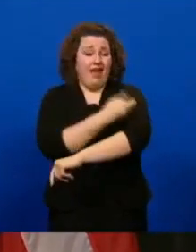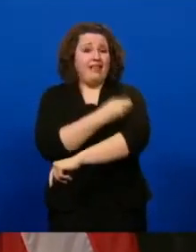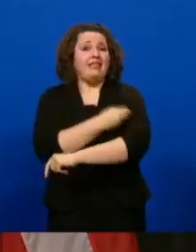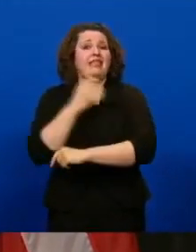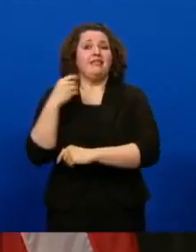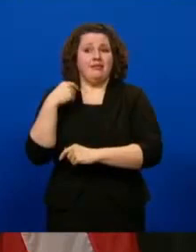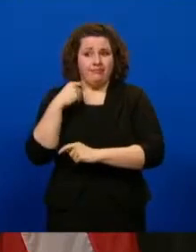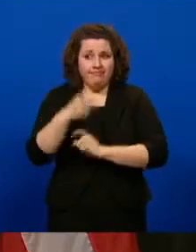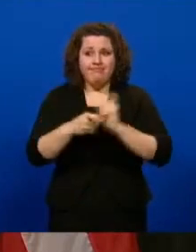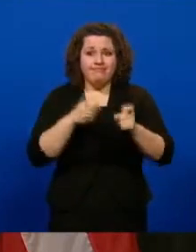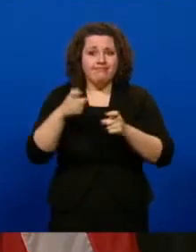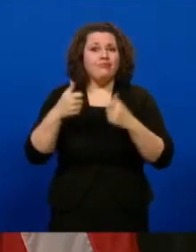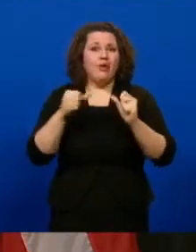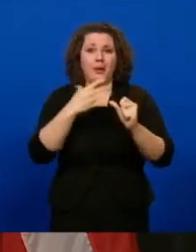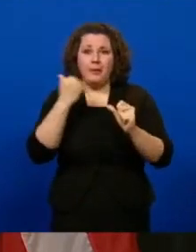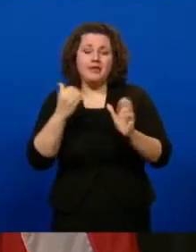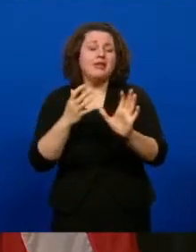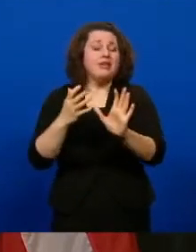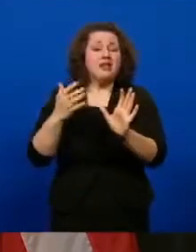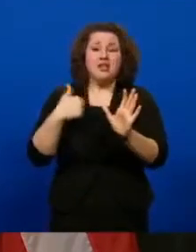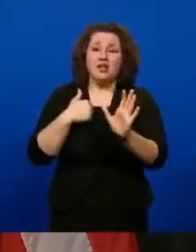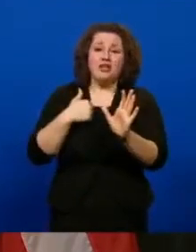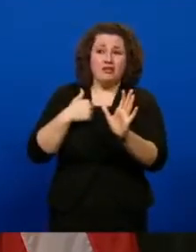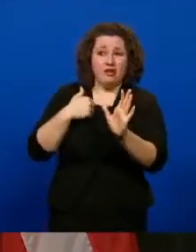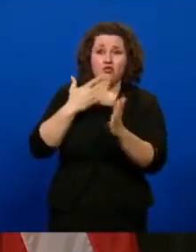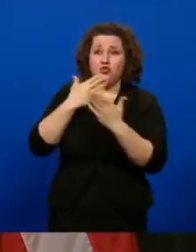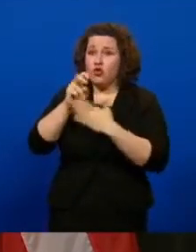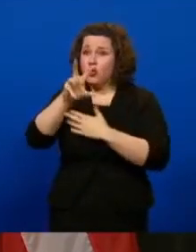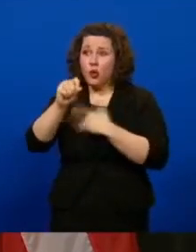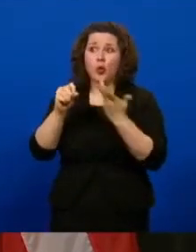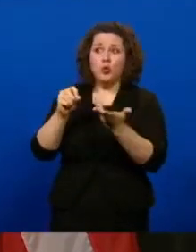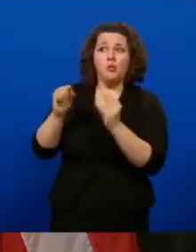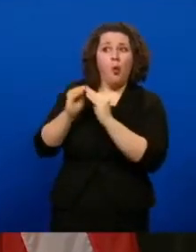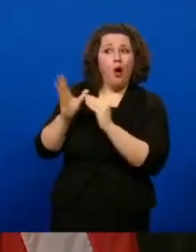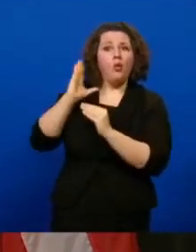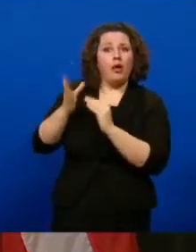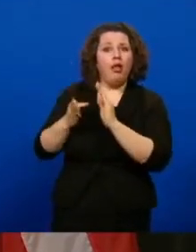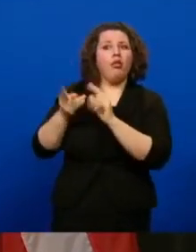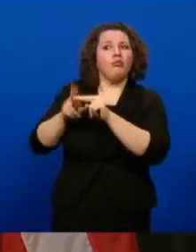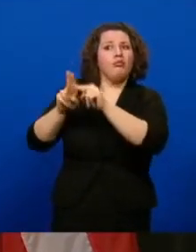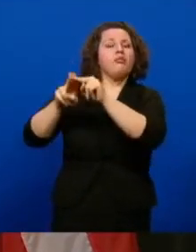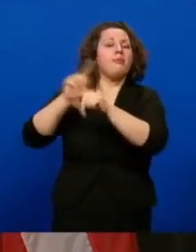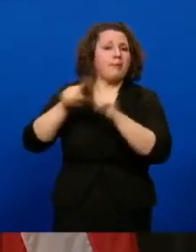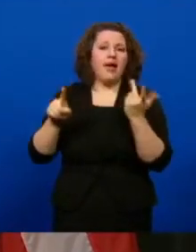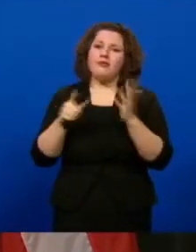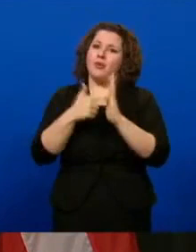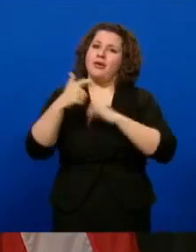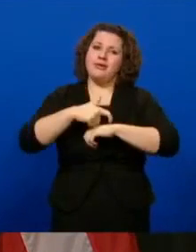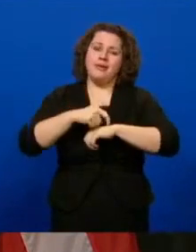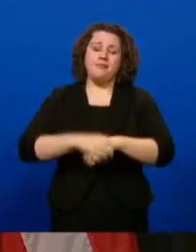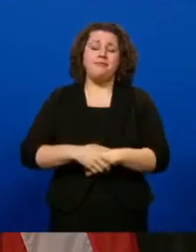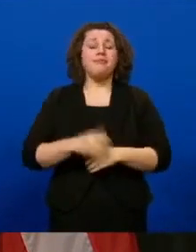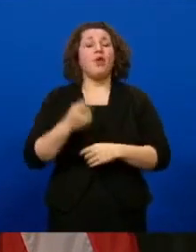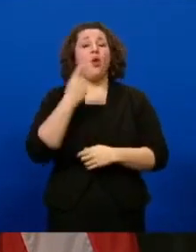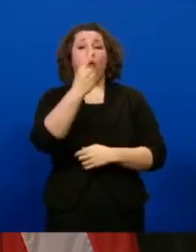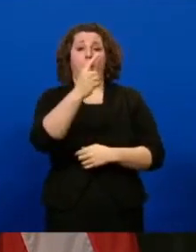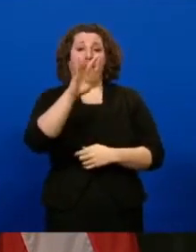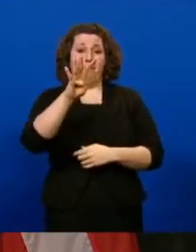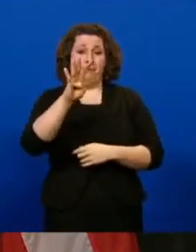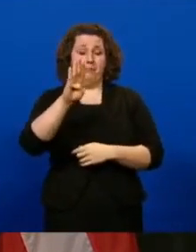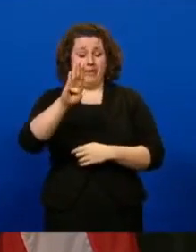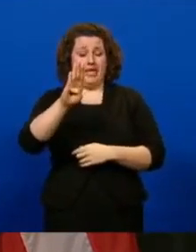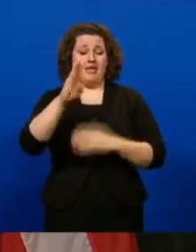and, you know, there's good news on the horizon, but it's just going to take some time. Once we complete 1B, we will have